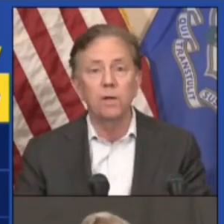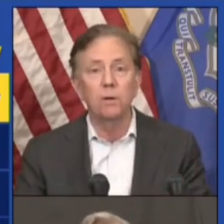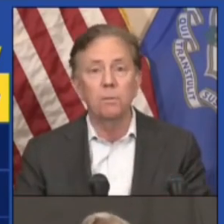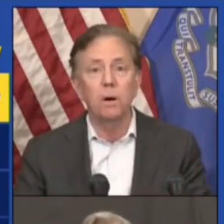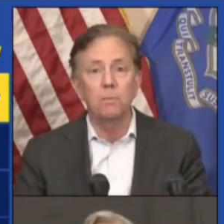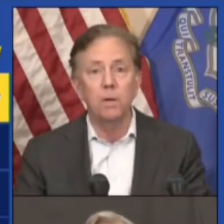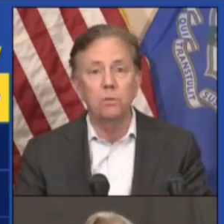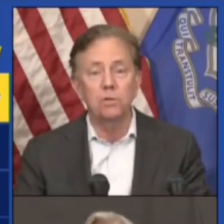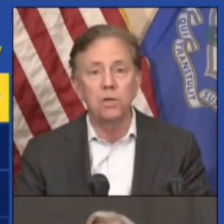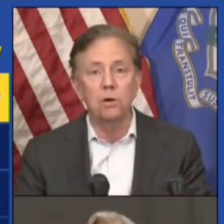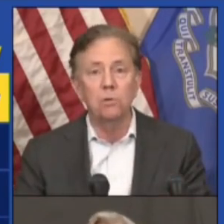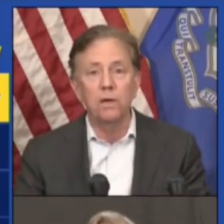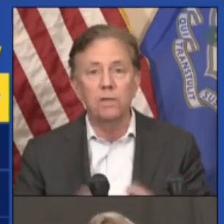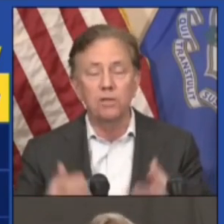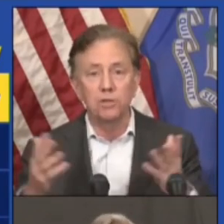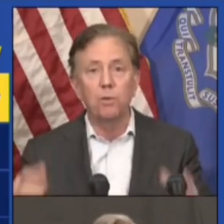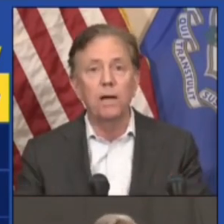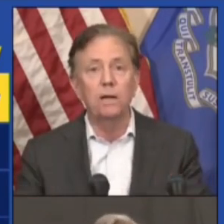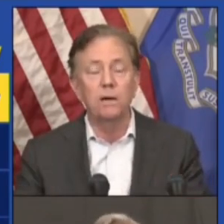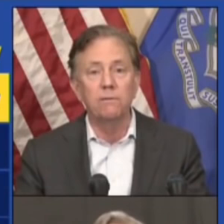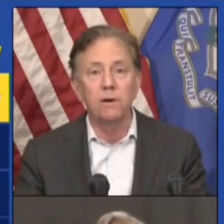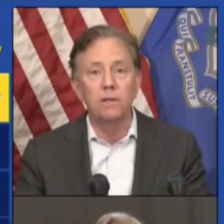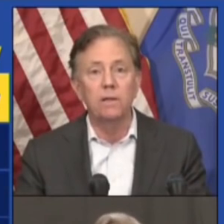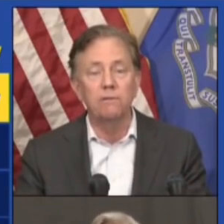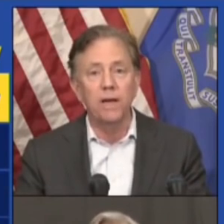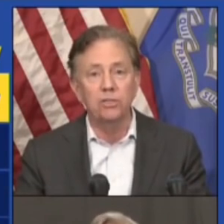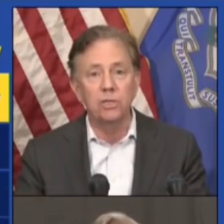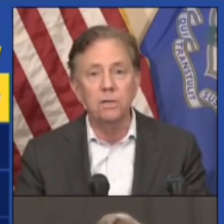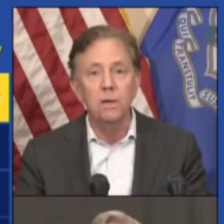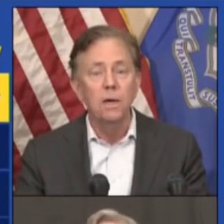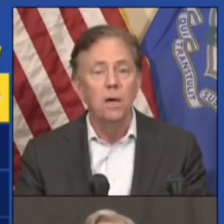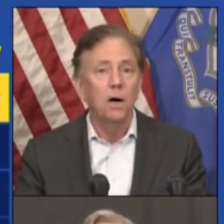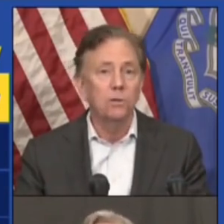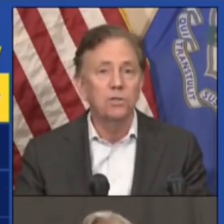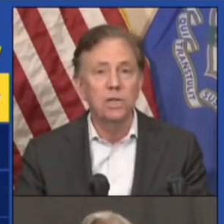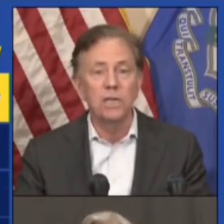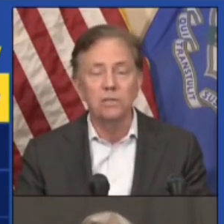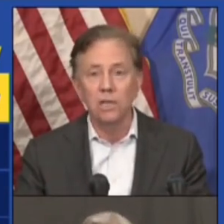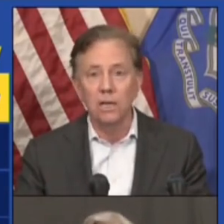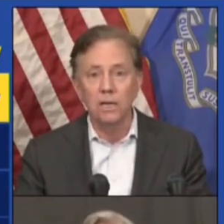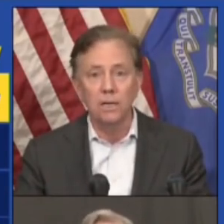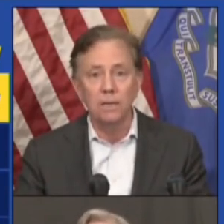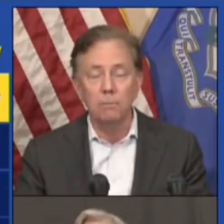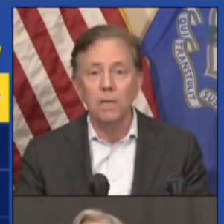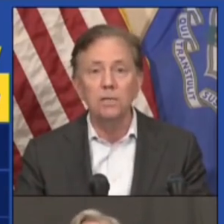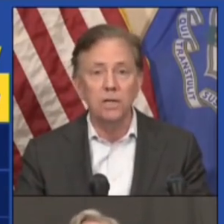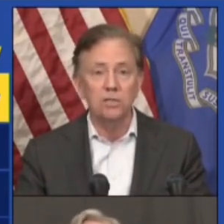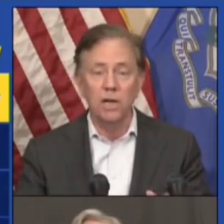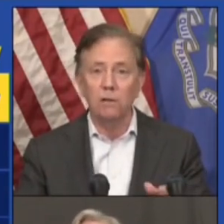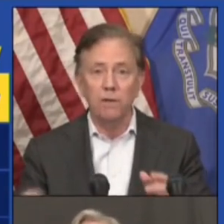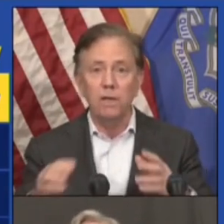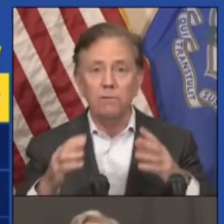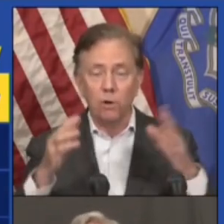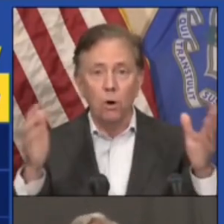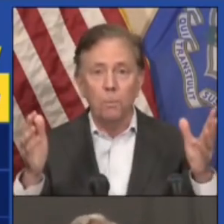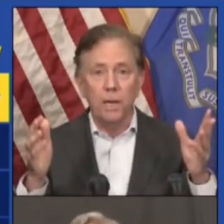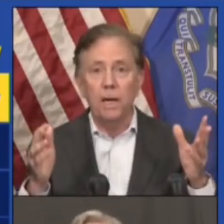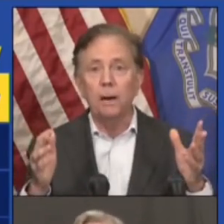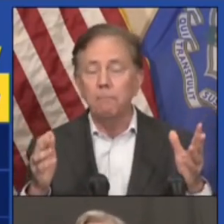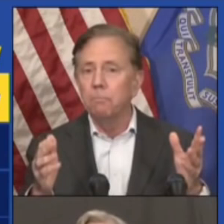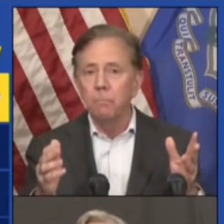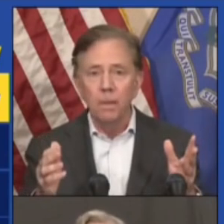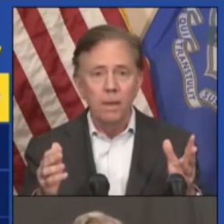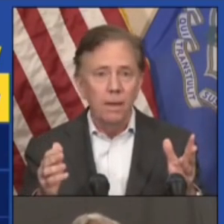again for another month or so, given the spread of the infection. Other cities, like London and Tel Aviv, are